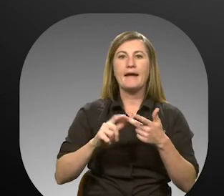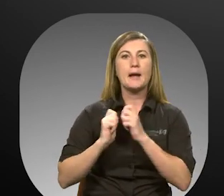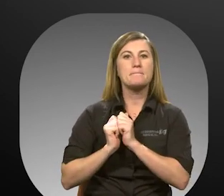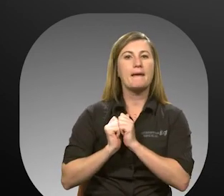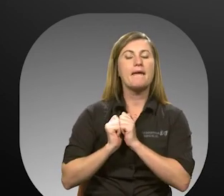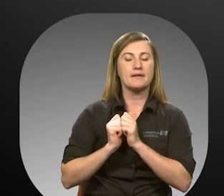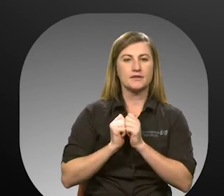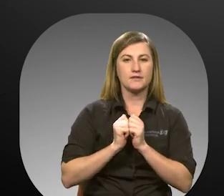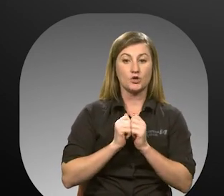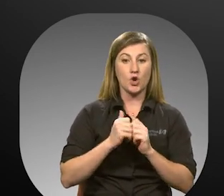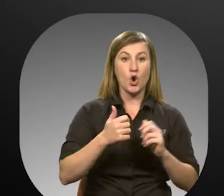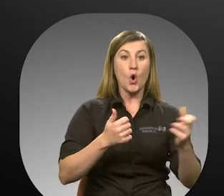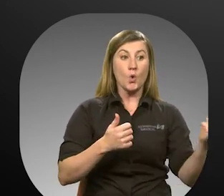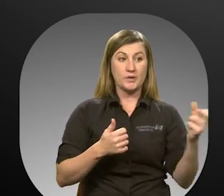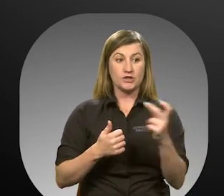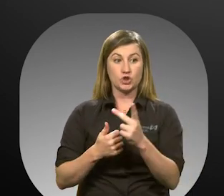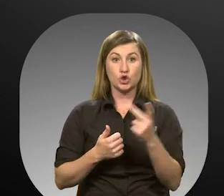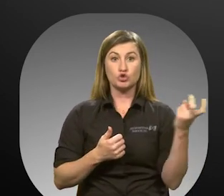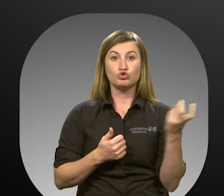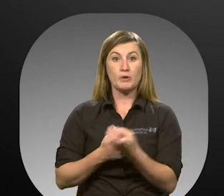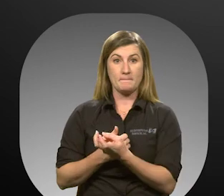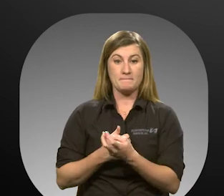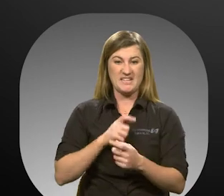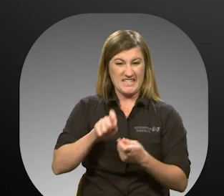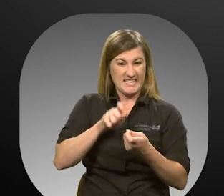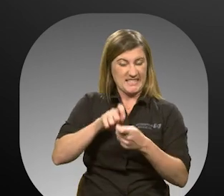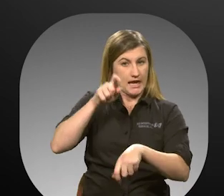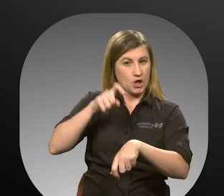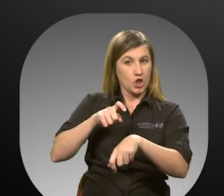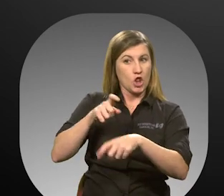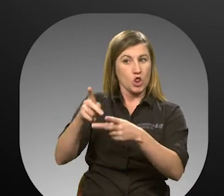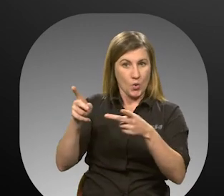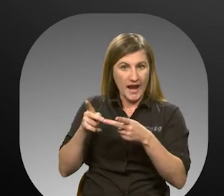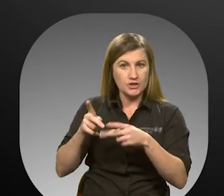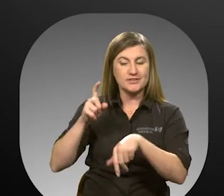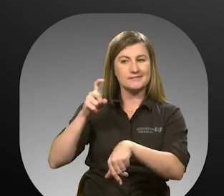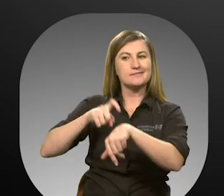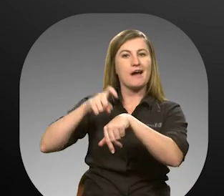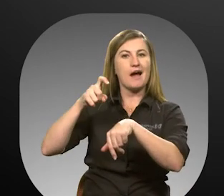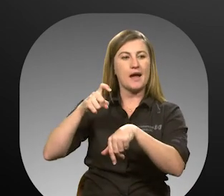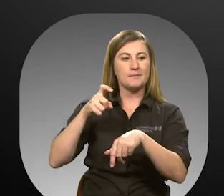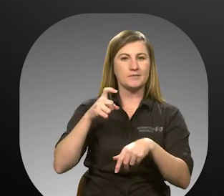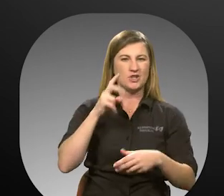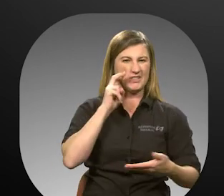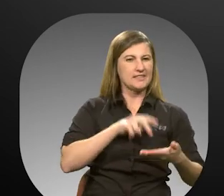companion. Return trip information, exact location, and time .